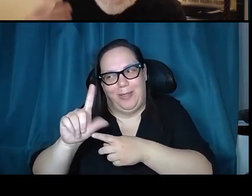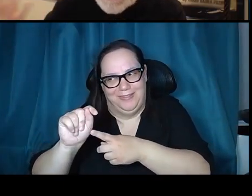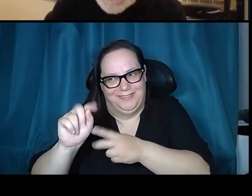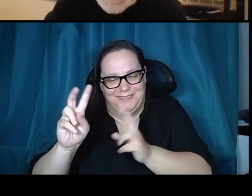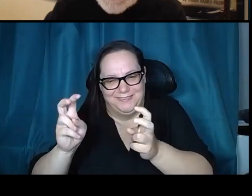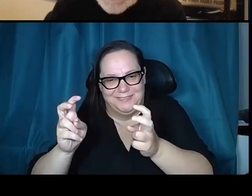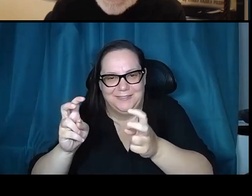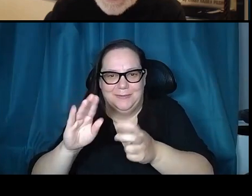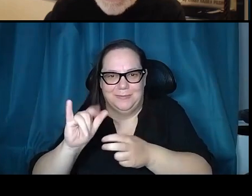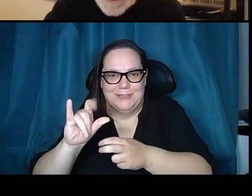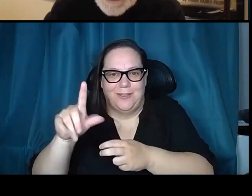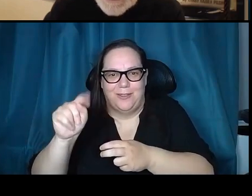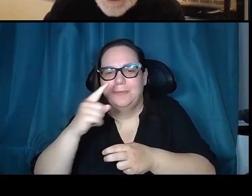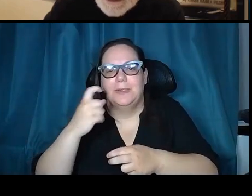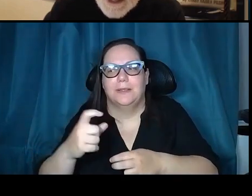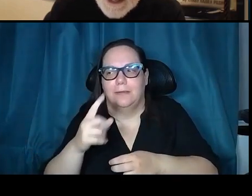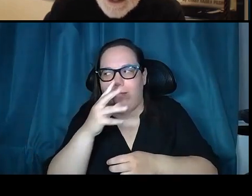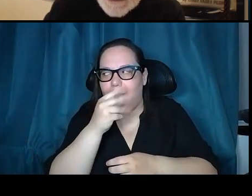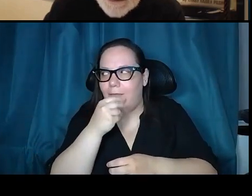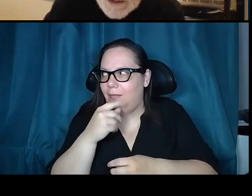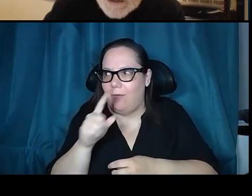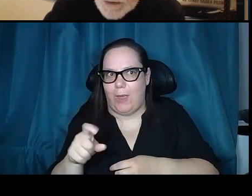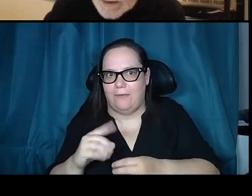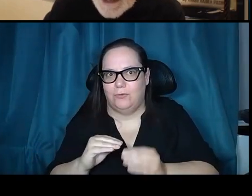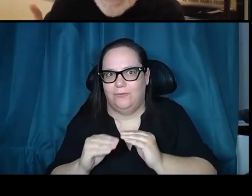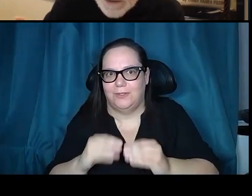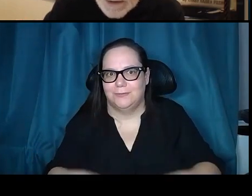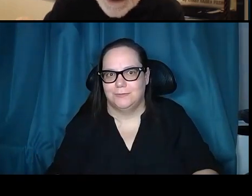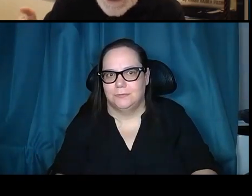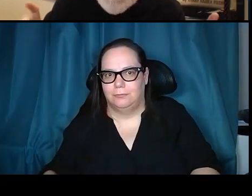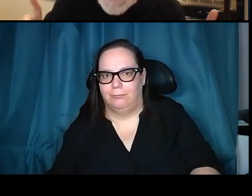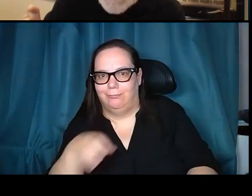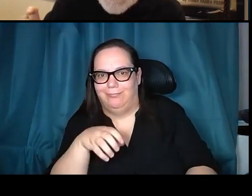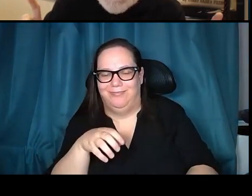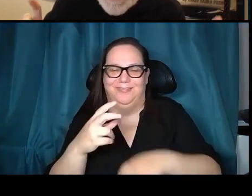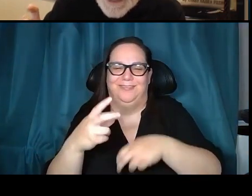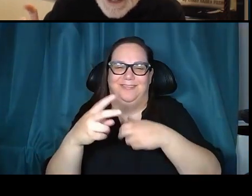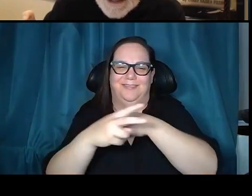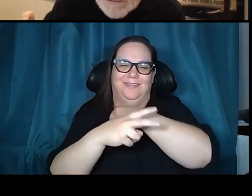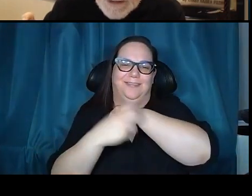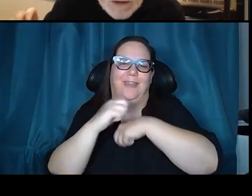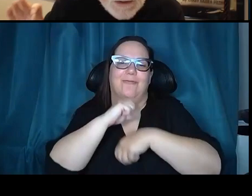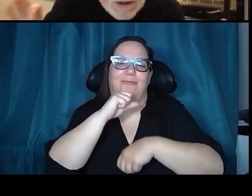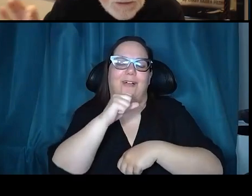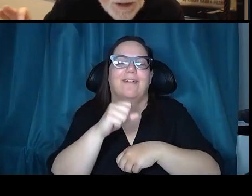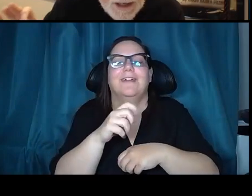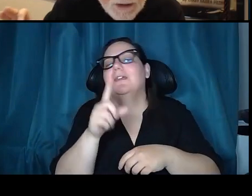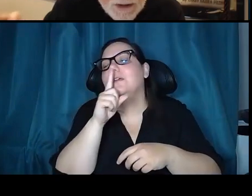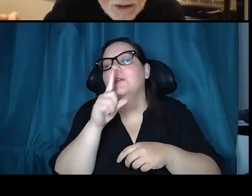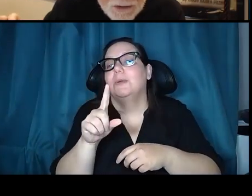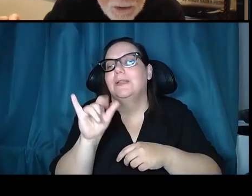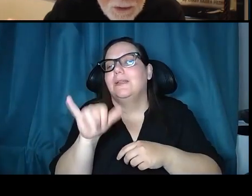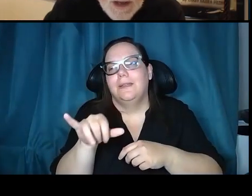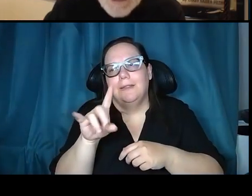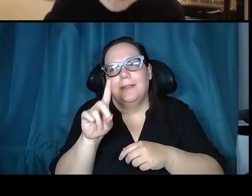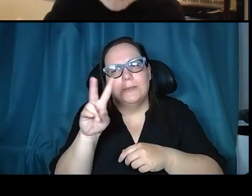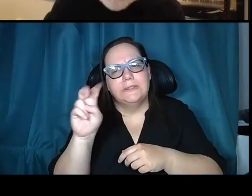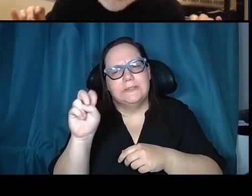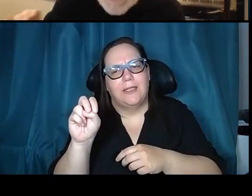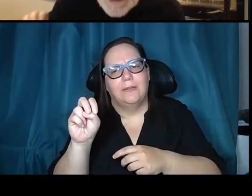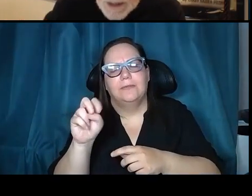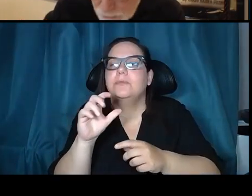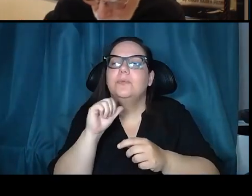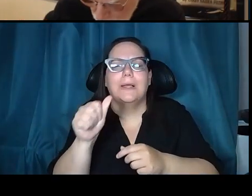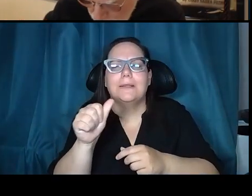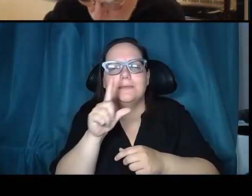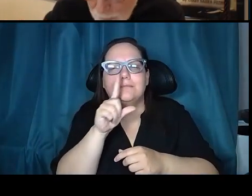amazing set of discoveries associated with that as well. So there's what Dave calls the commander's prerogative. He wasn't disobeying mission control, but